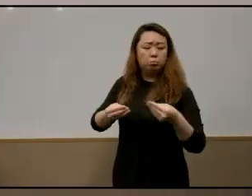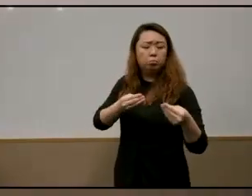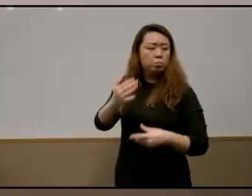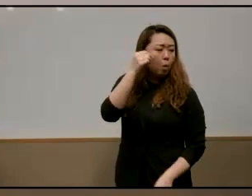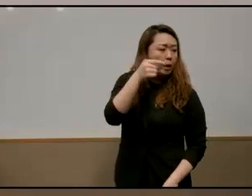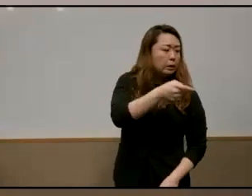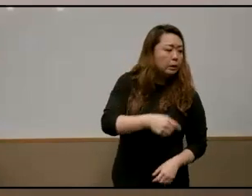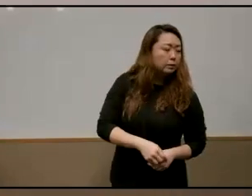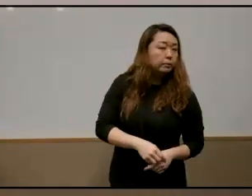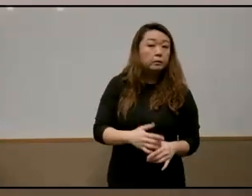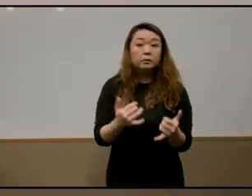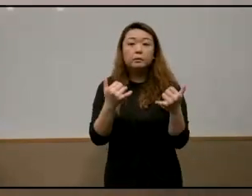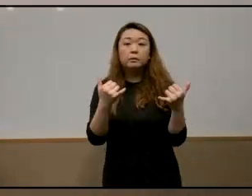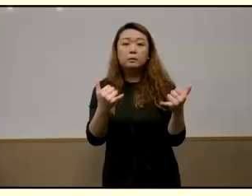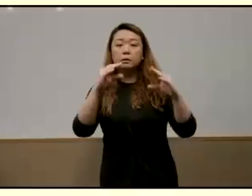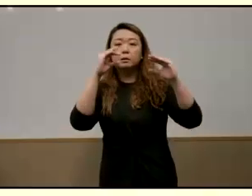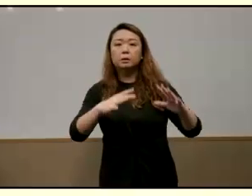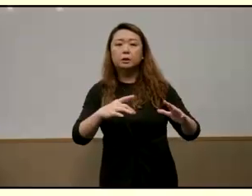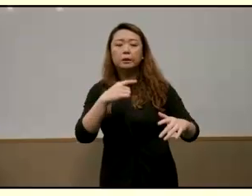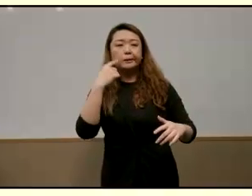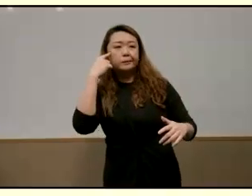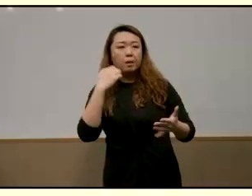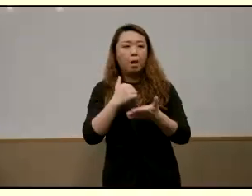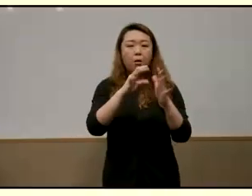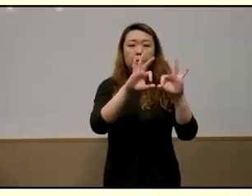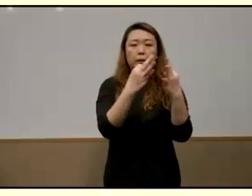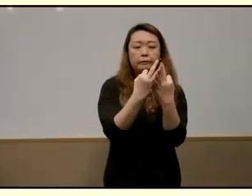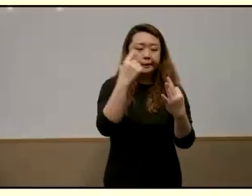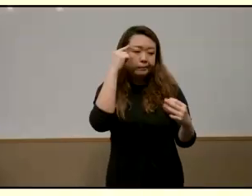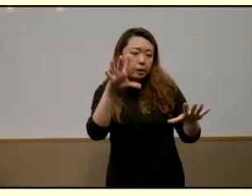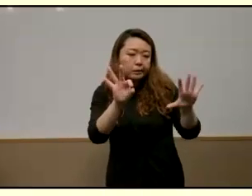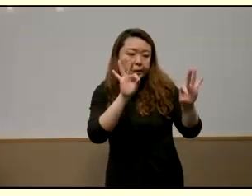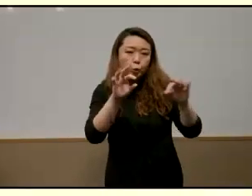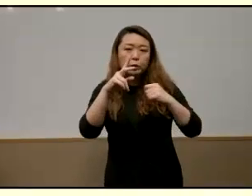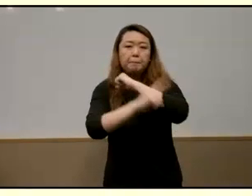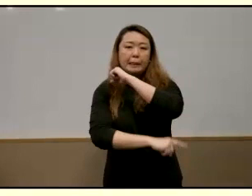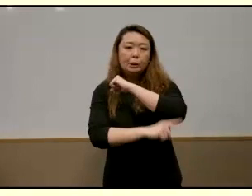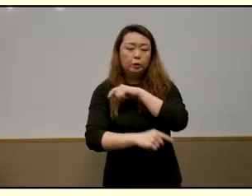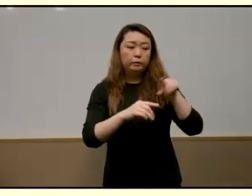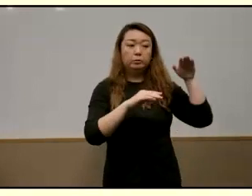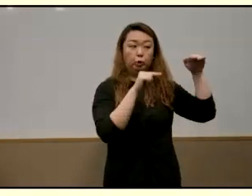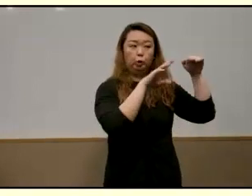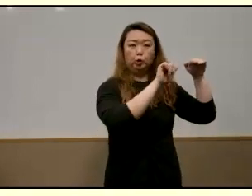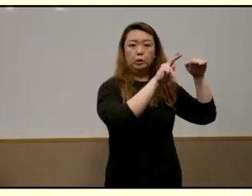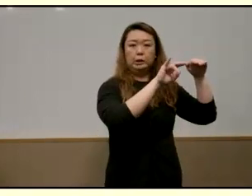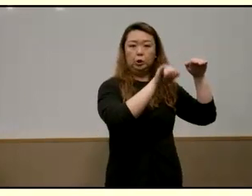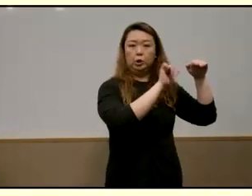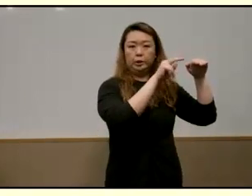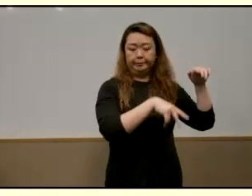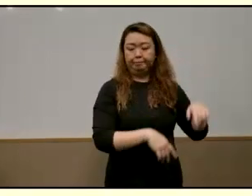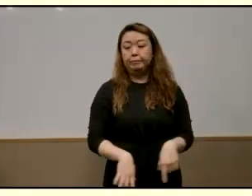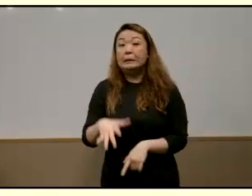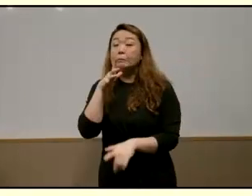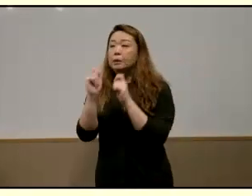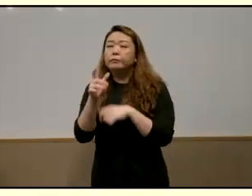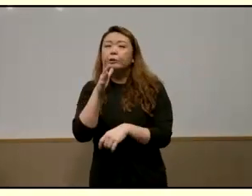his teachers helped srinivas and anjushri in choosing an appropriate form of discipline for sanjay and usually recalled with a laugh sunday